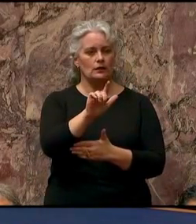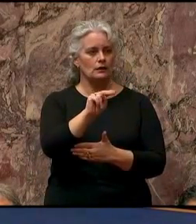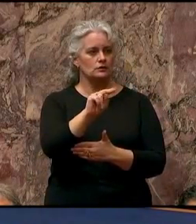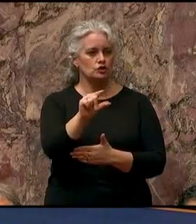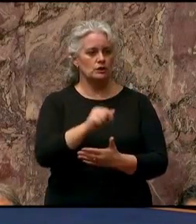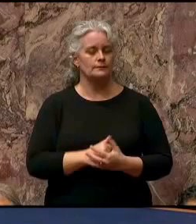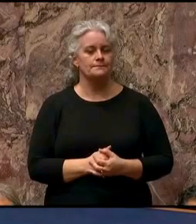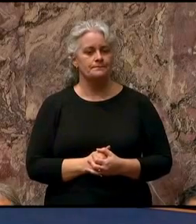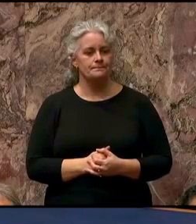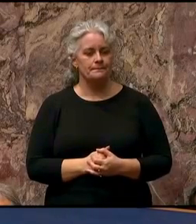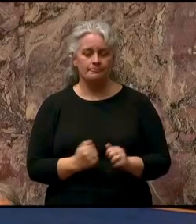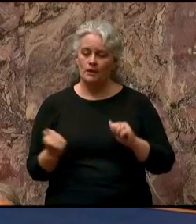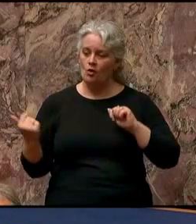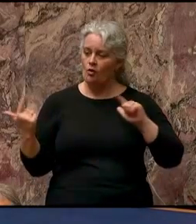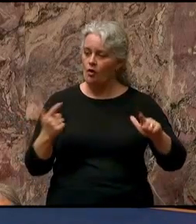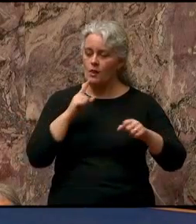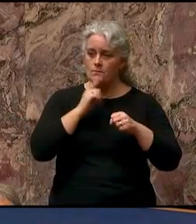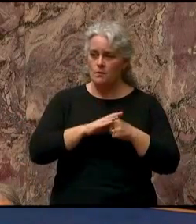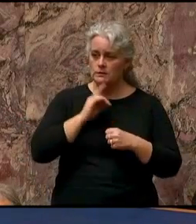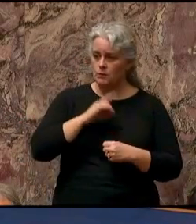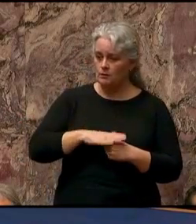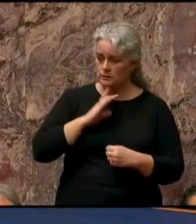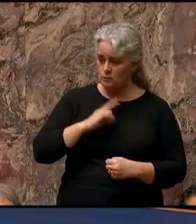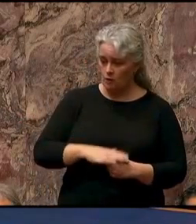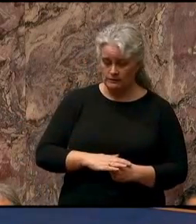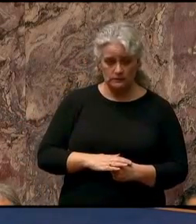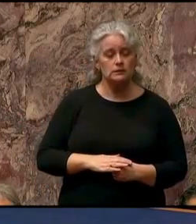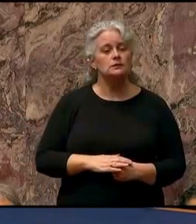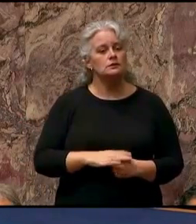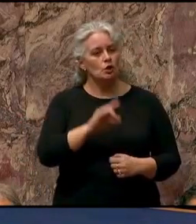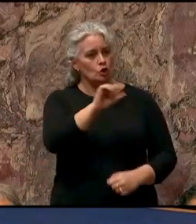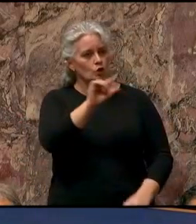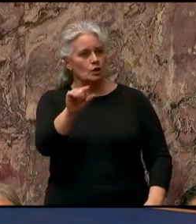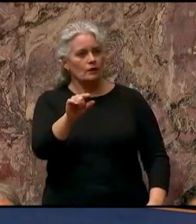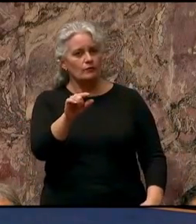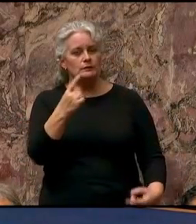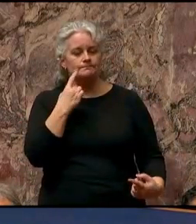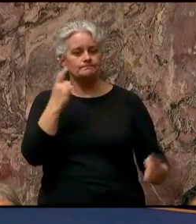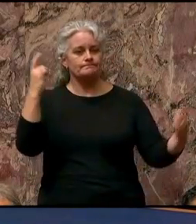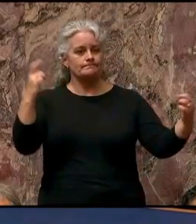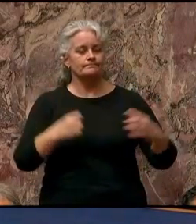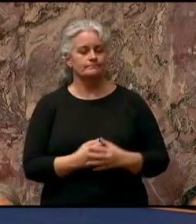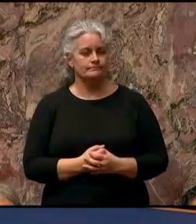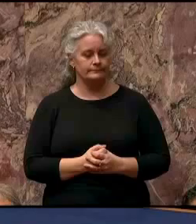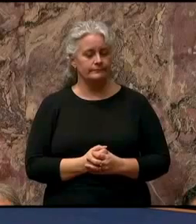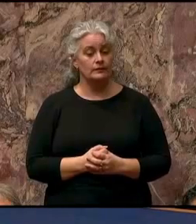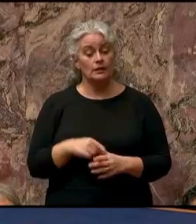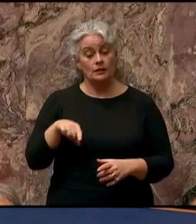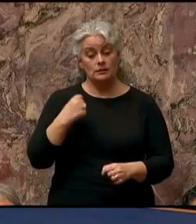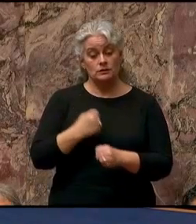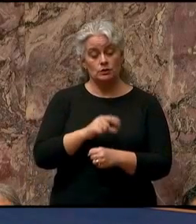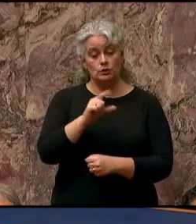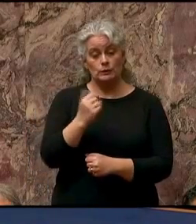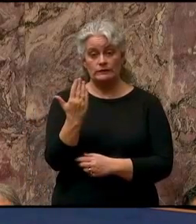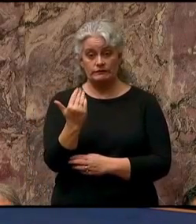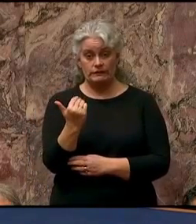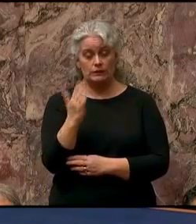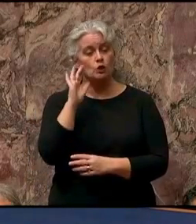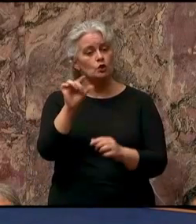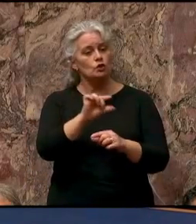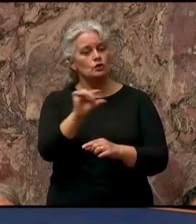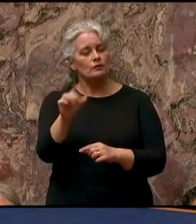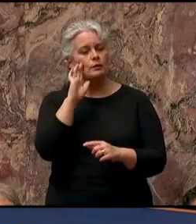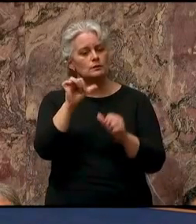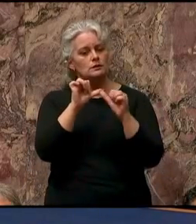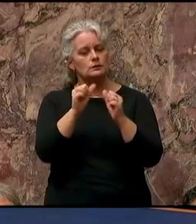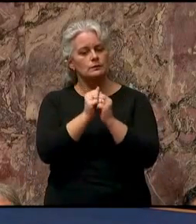On all these commitments, your government is delivering. In 2015, your government will continue to work